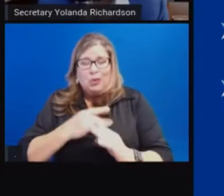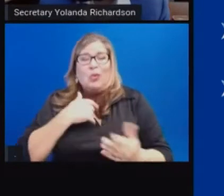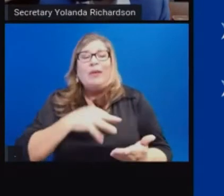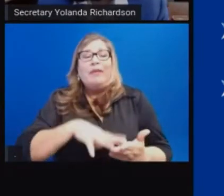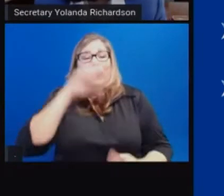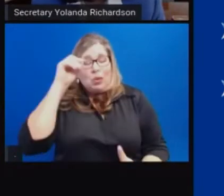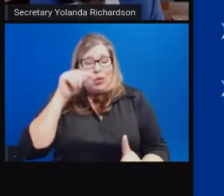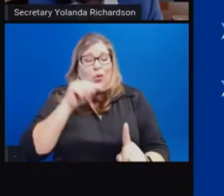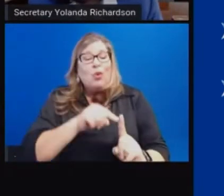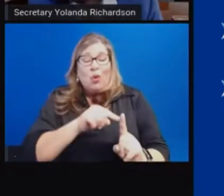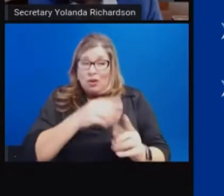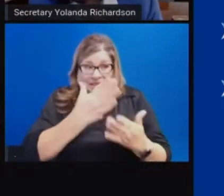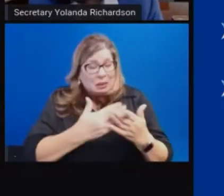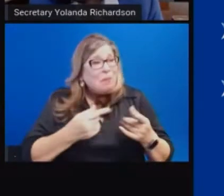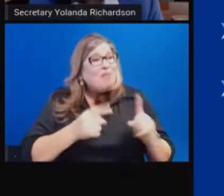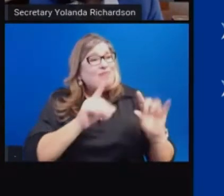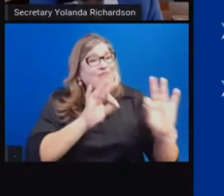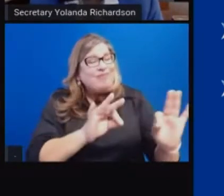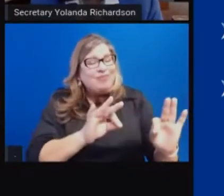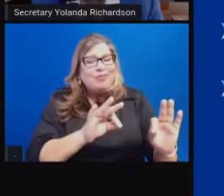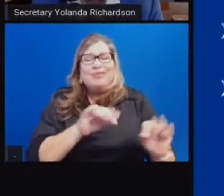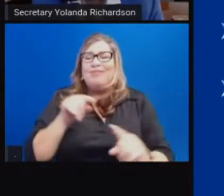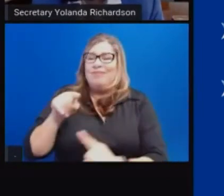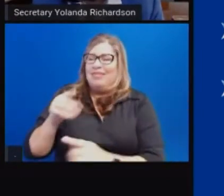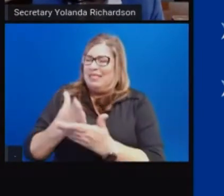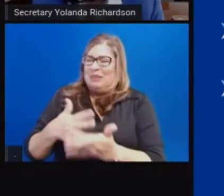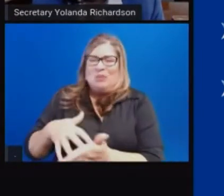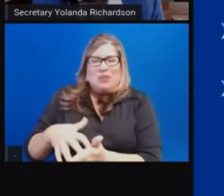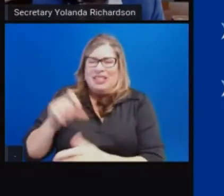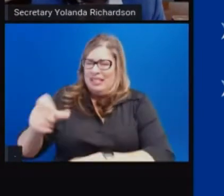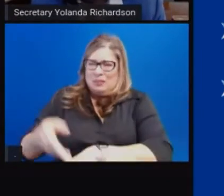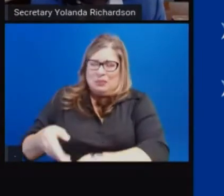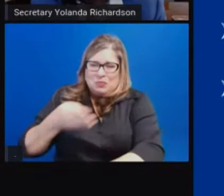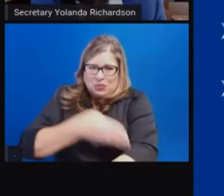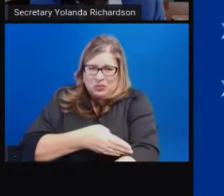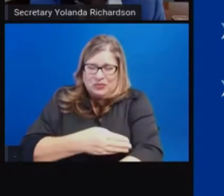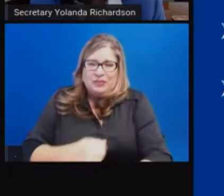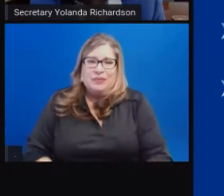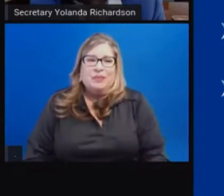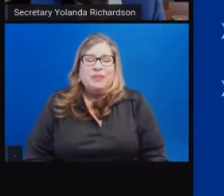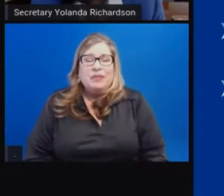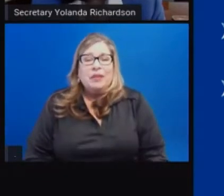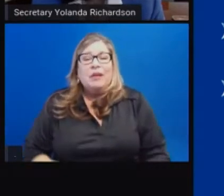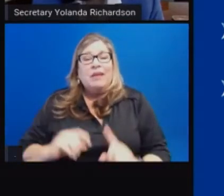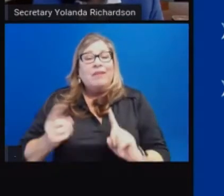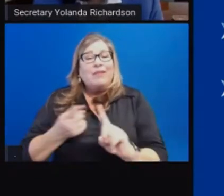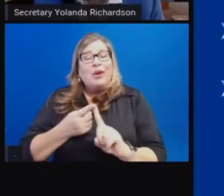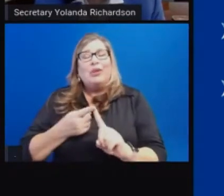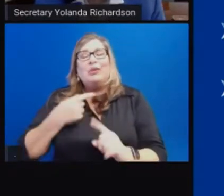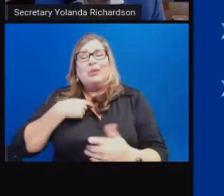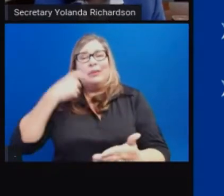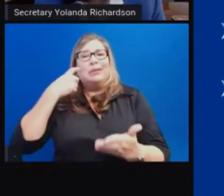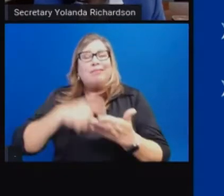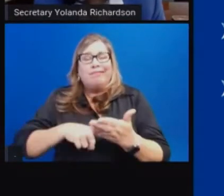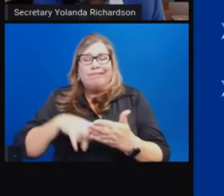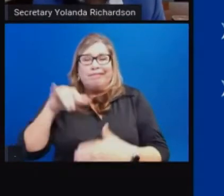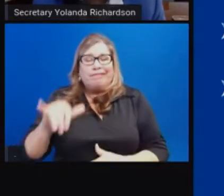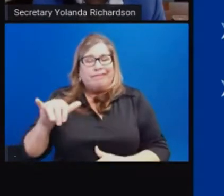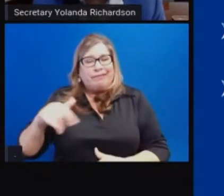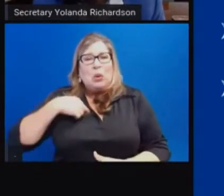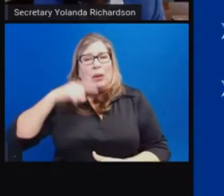needed improvement. The first thing is the simplification of the eligibility framework. Californians were